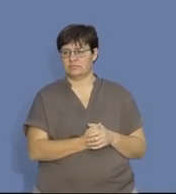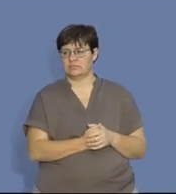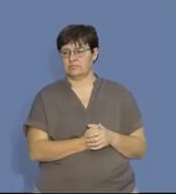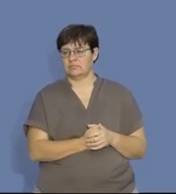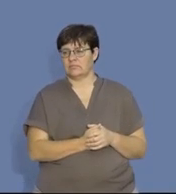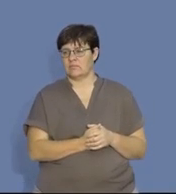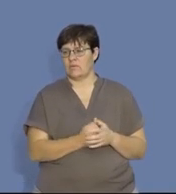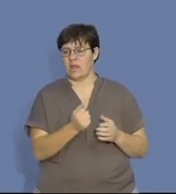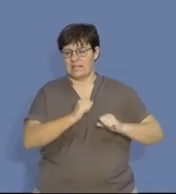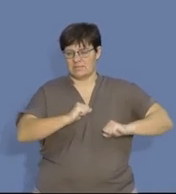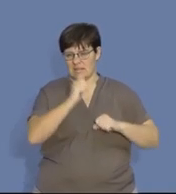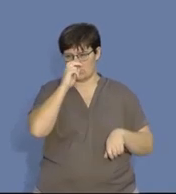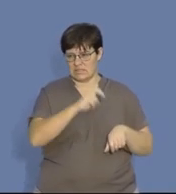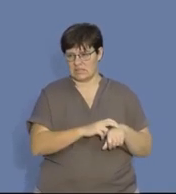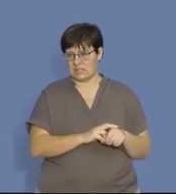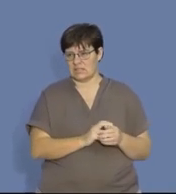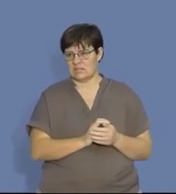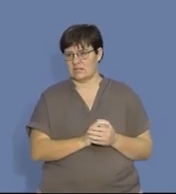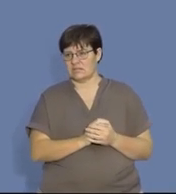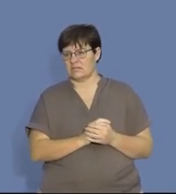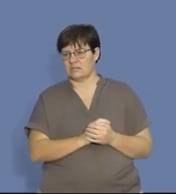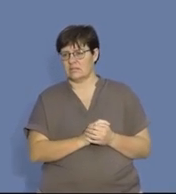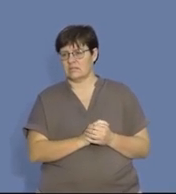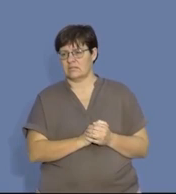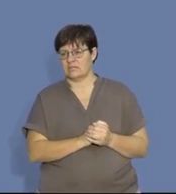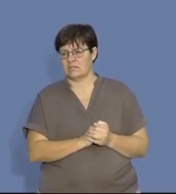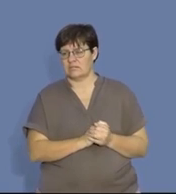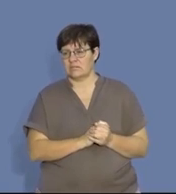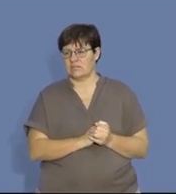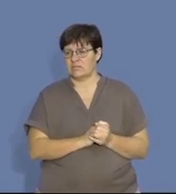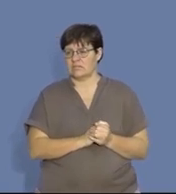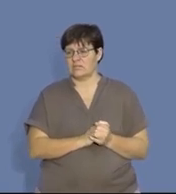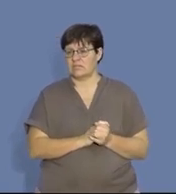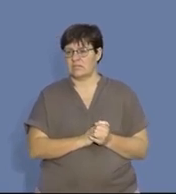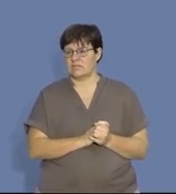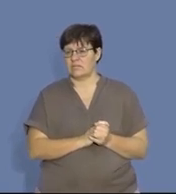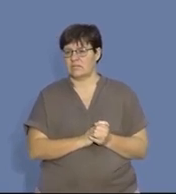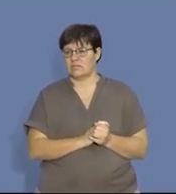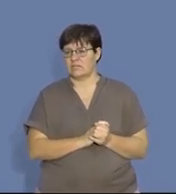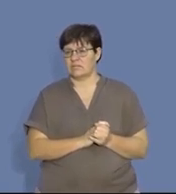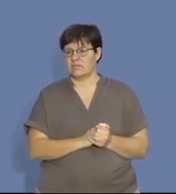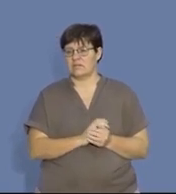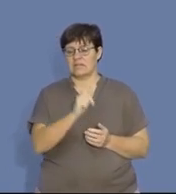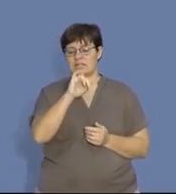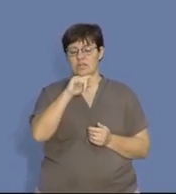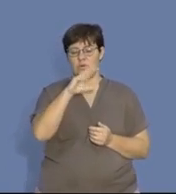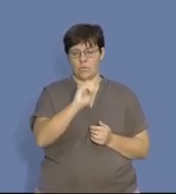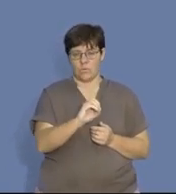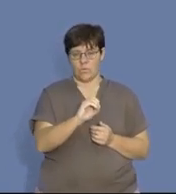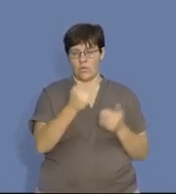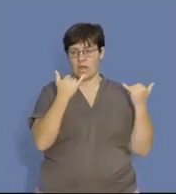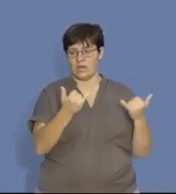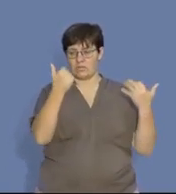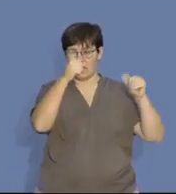I just need a bit of space. So, let's go to our table, and let's start off with Tino's current